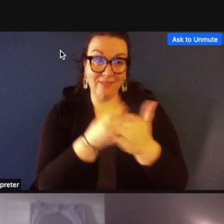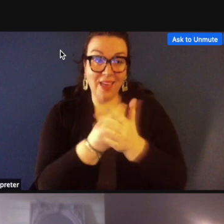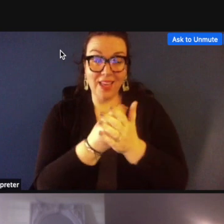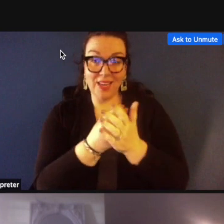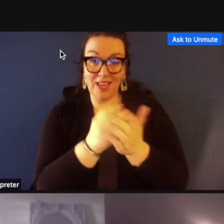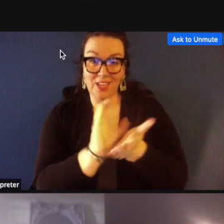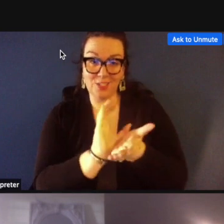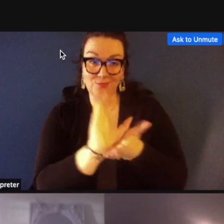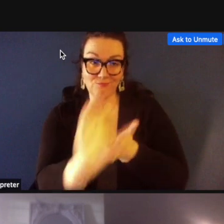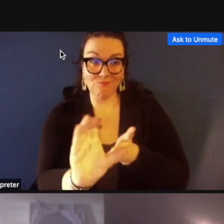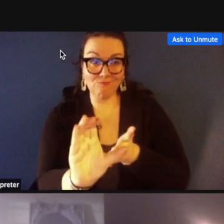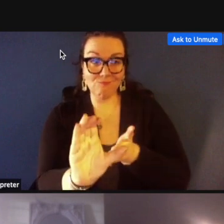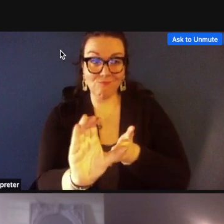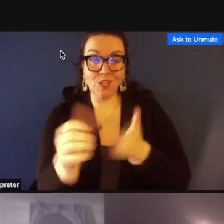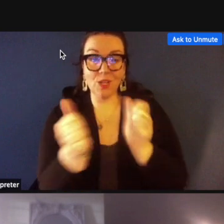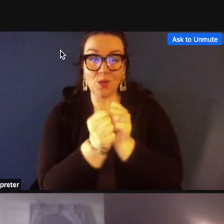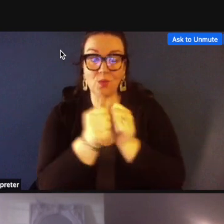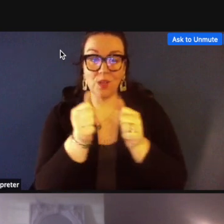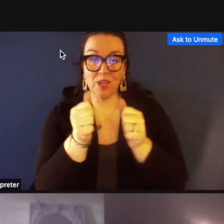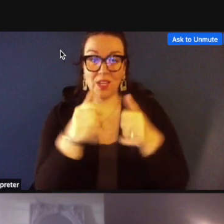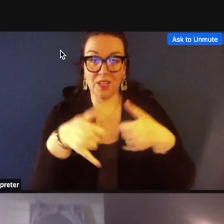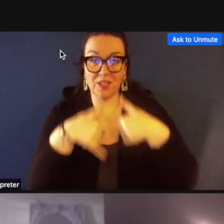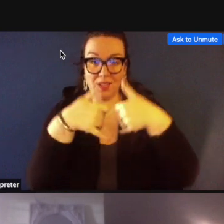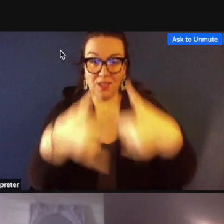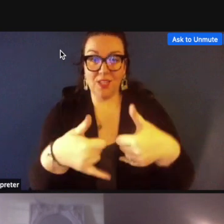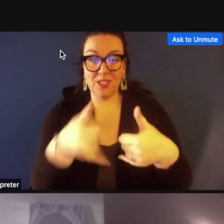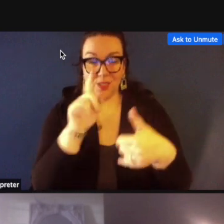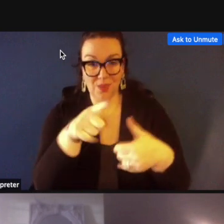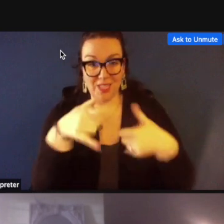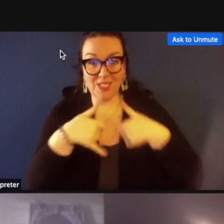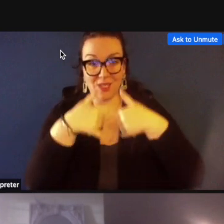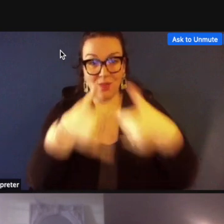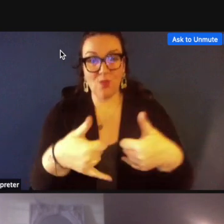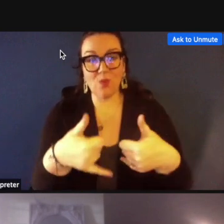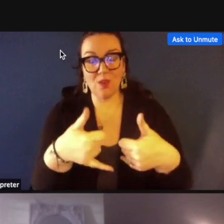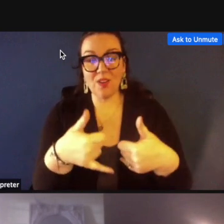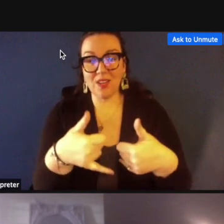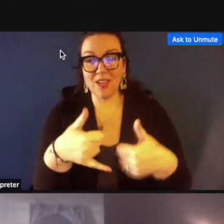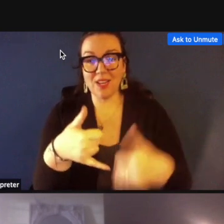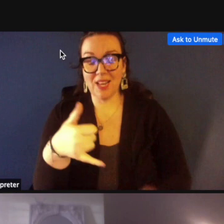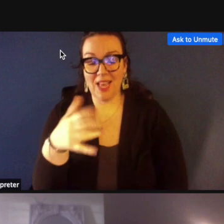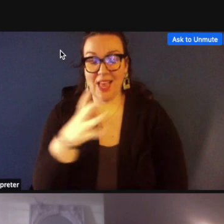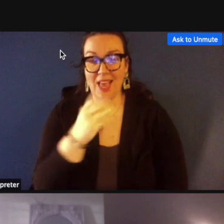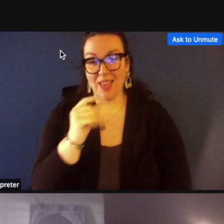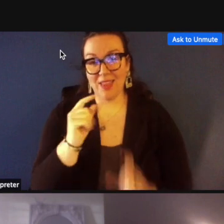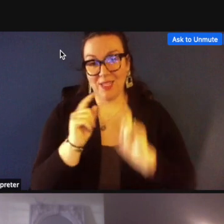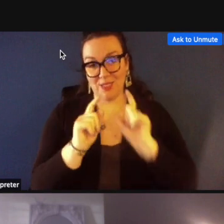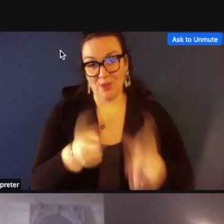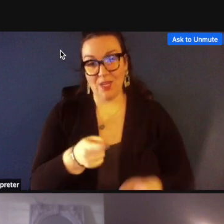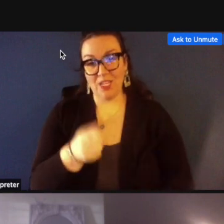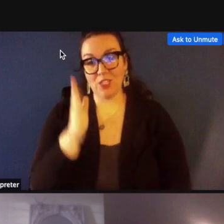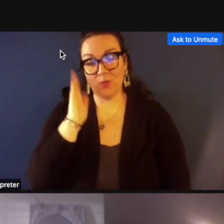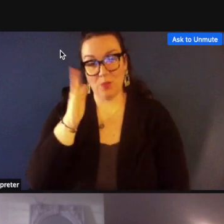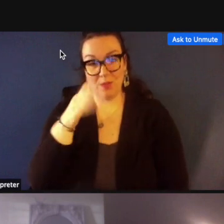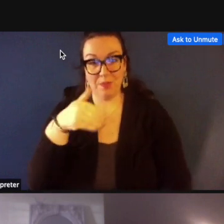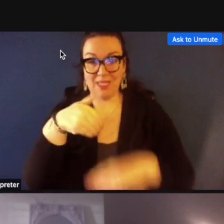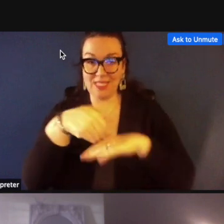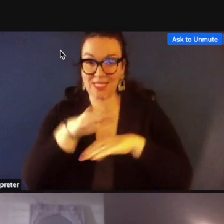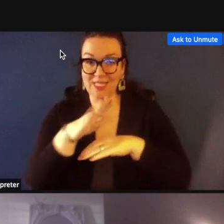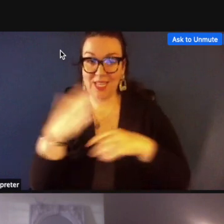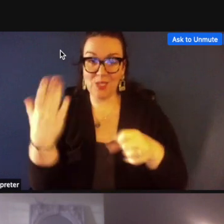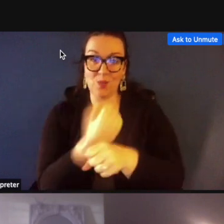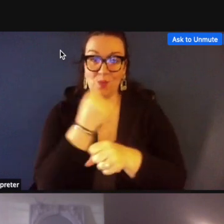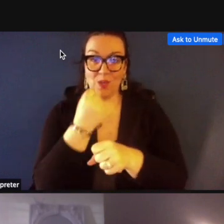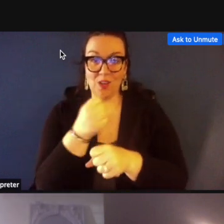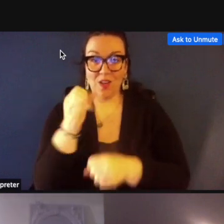with the trophy so these uh this award and that donation will be sent along to the winner of